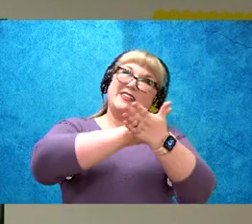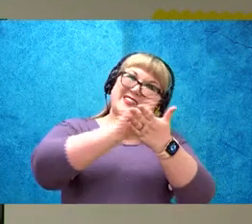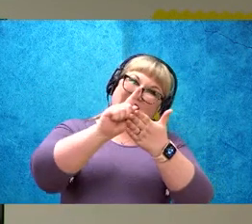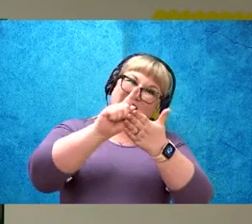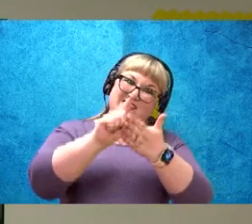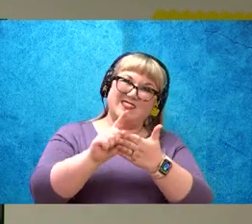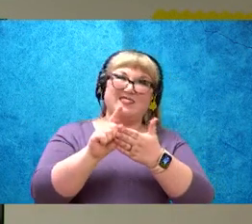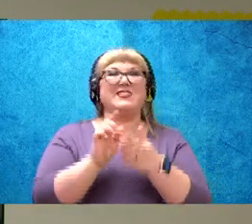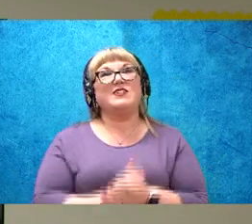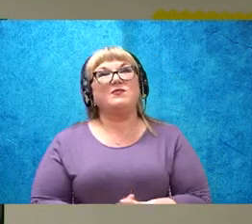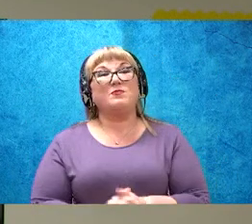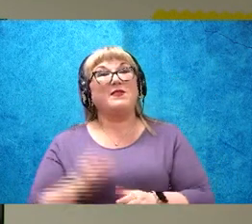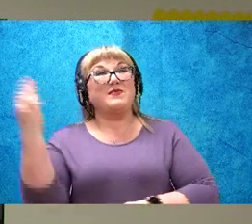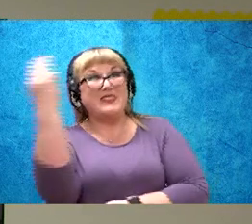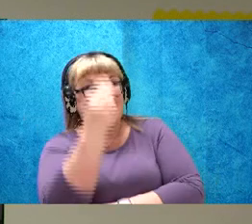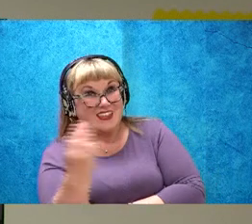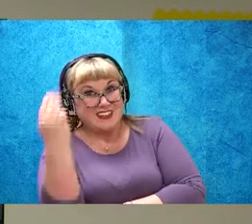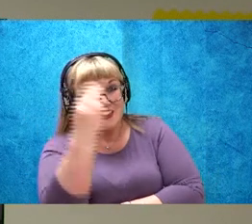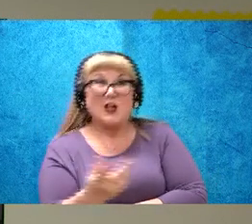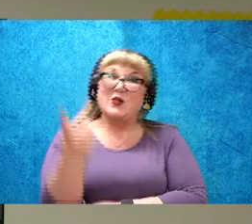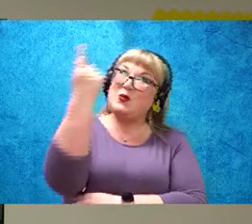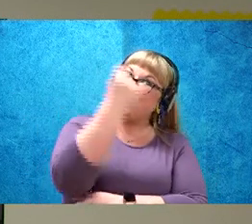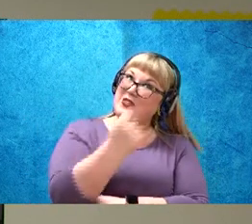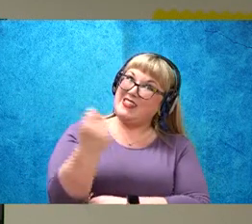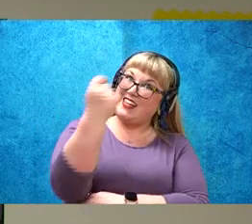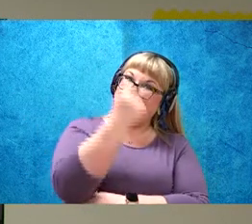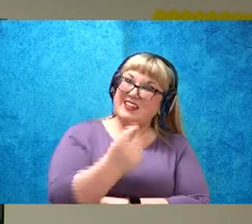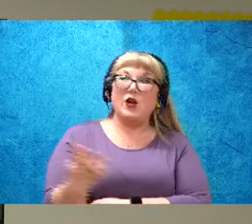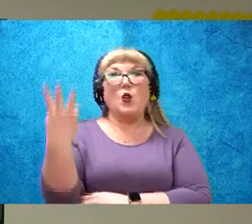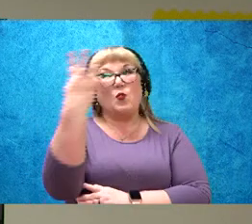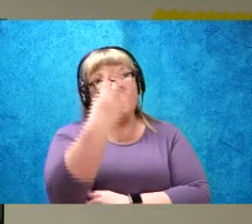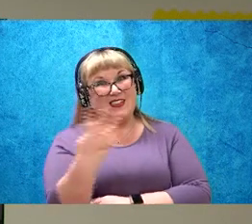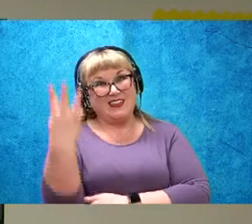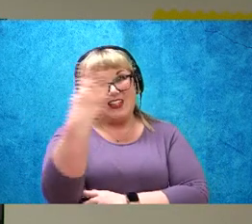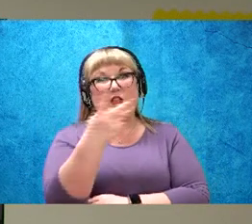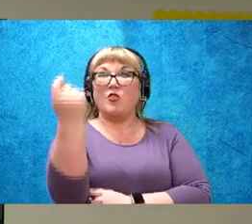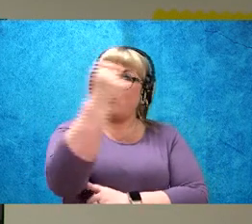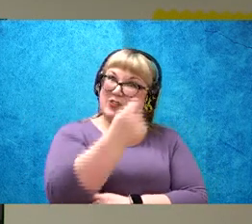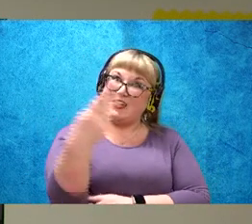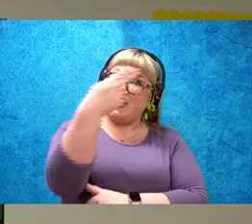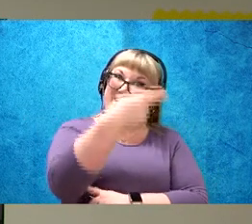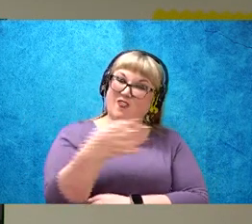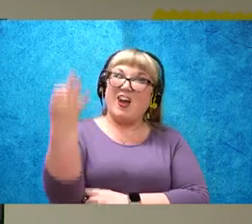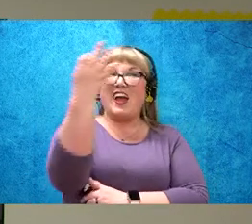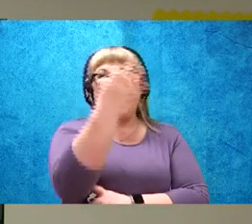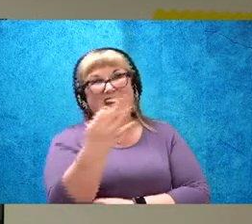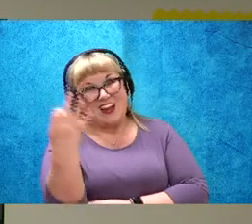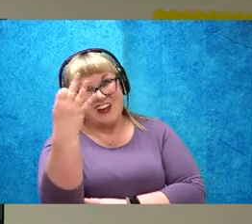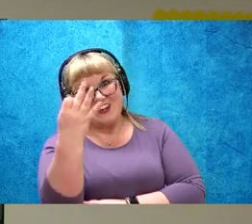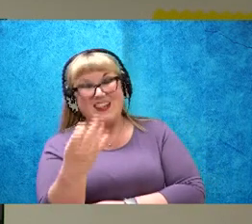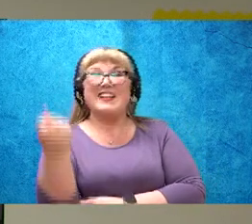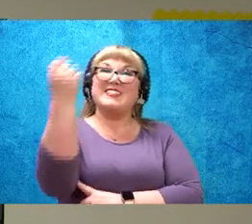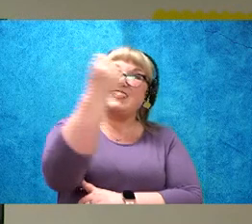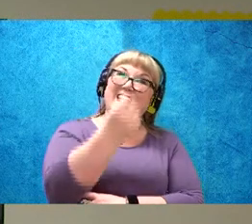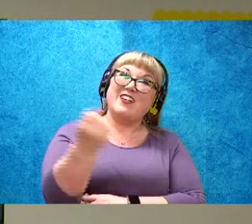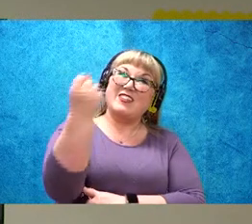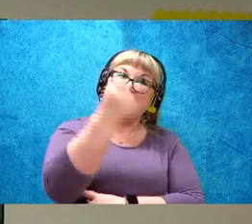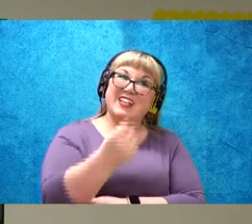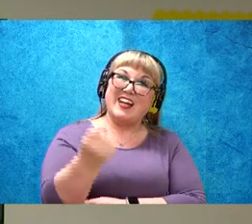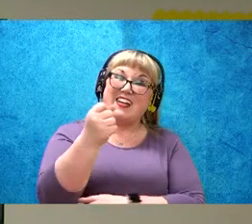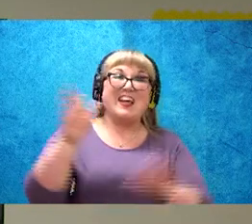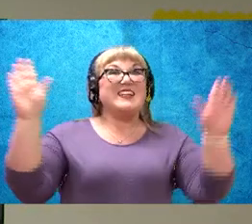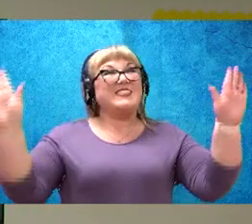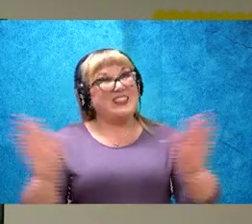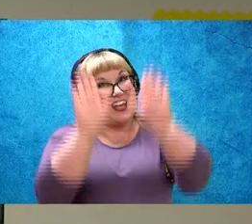Week. Monday, Tuesday, Wednesday, Thursday, Friday, Saturday